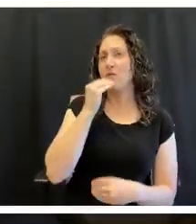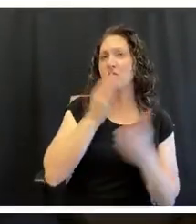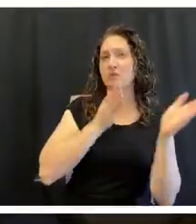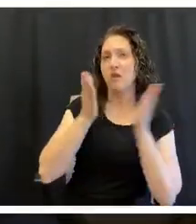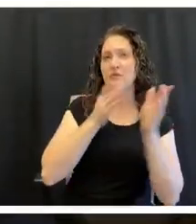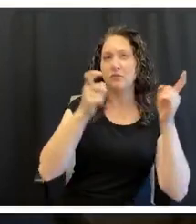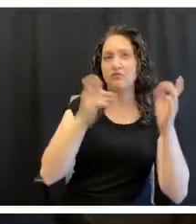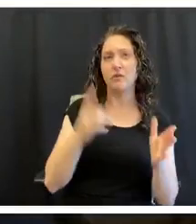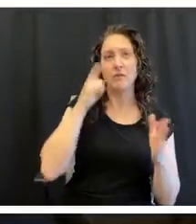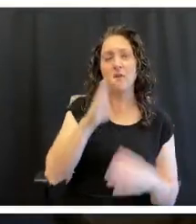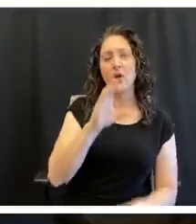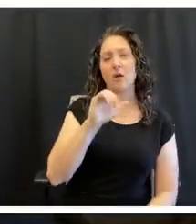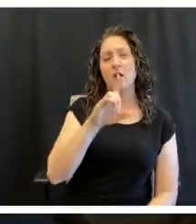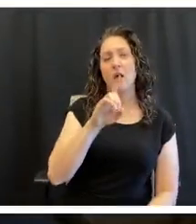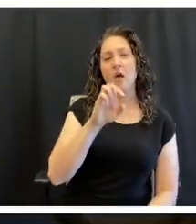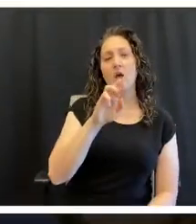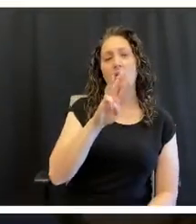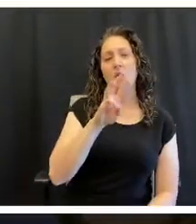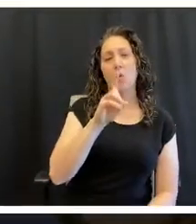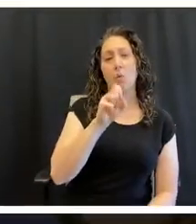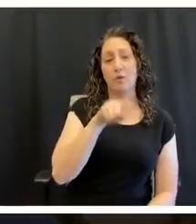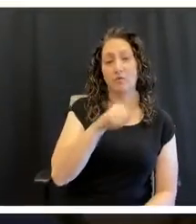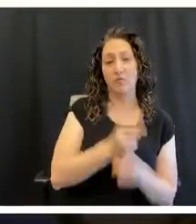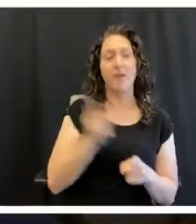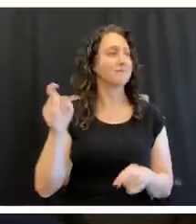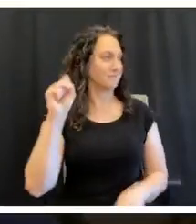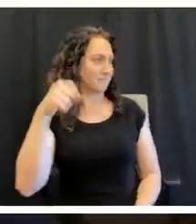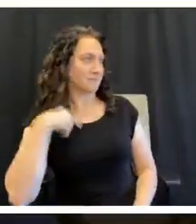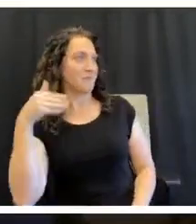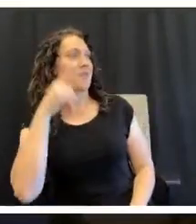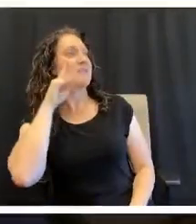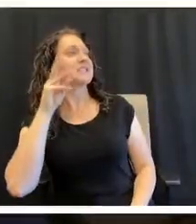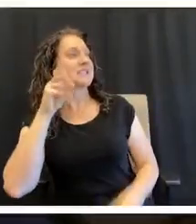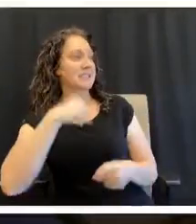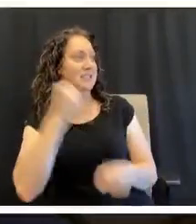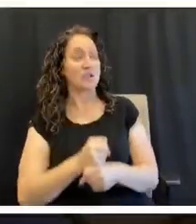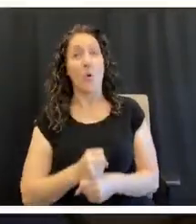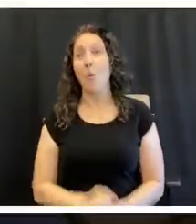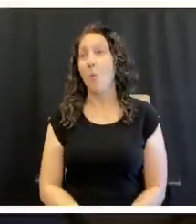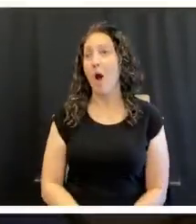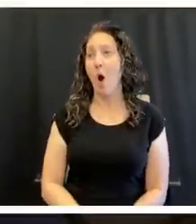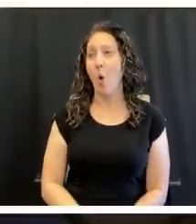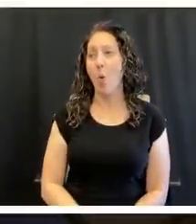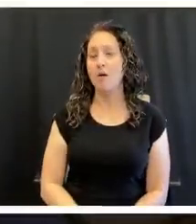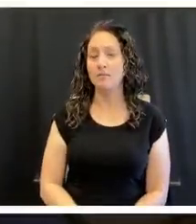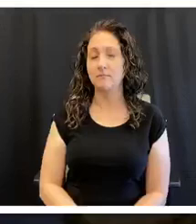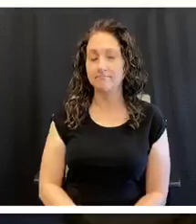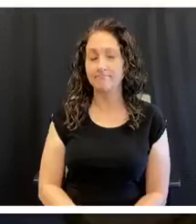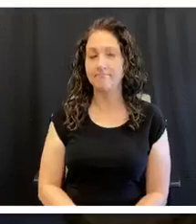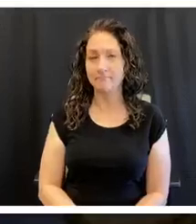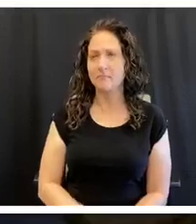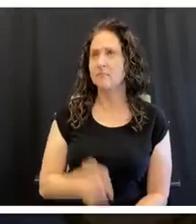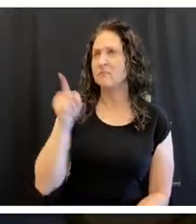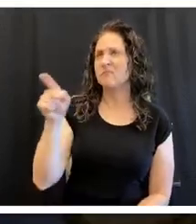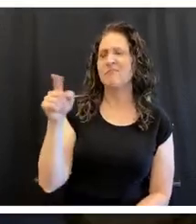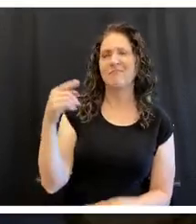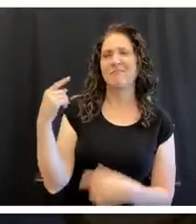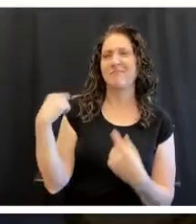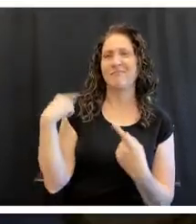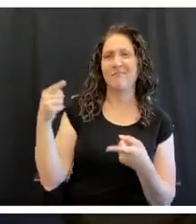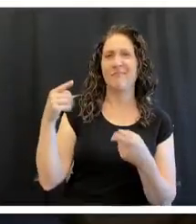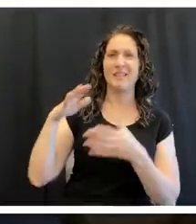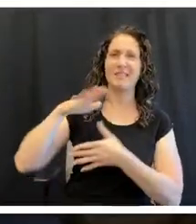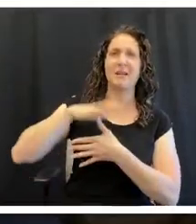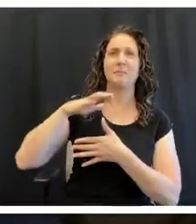at Calderwoods, correct? Yes, ma was there for 16. Wow. But you've been an executive chef